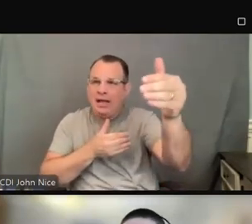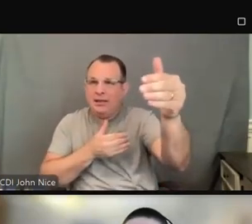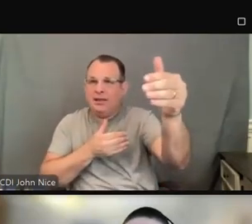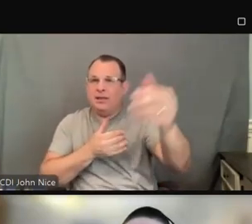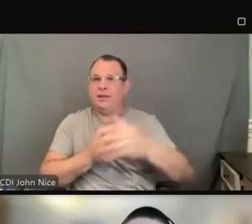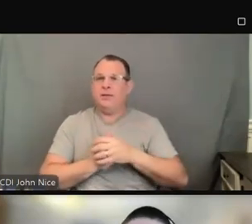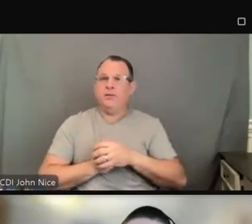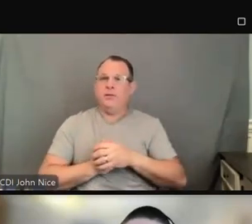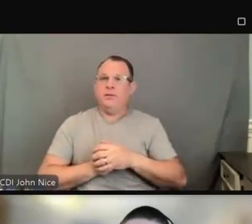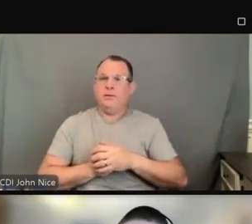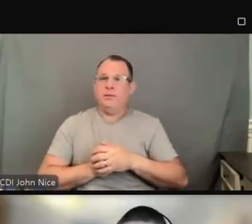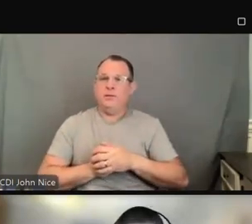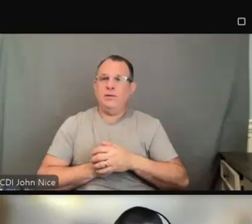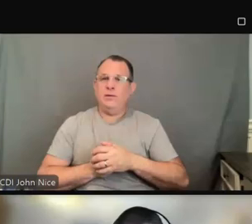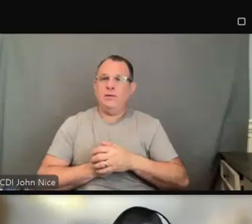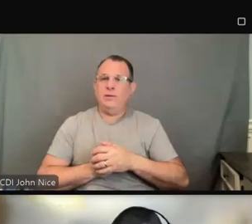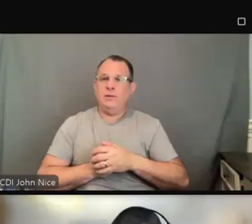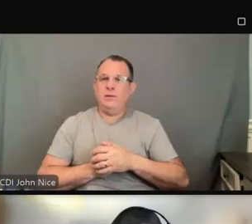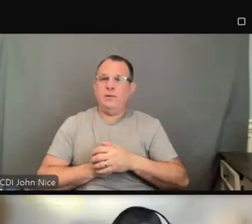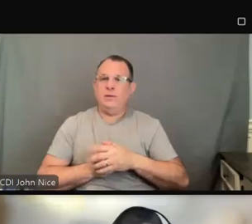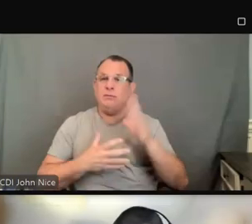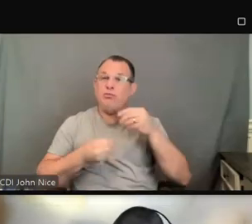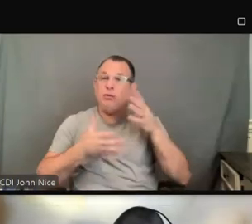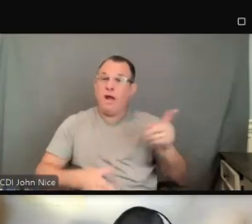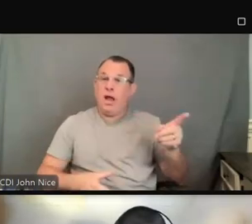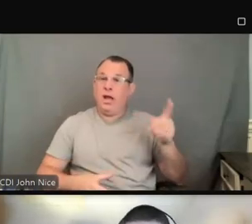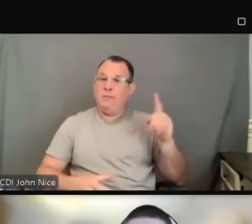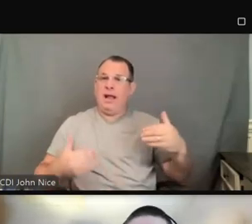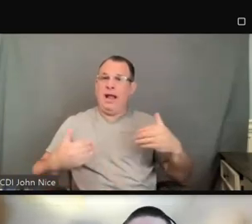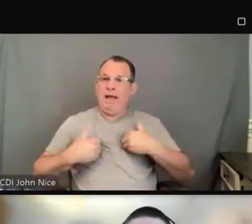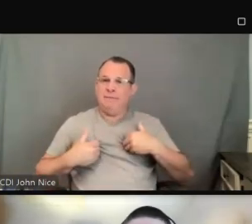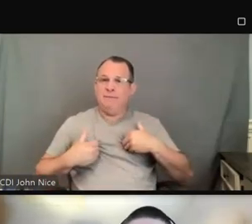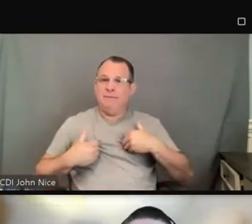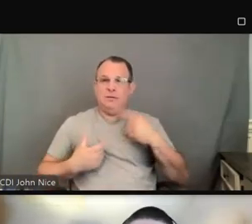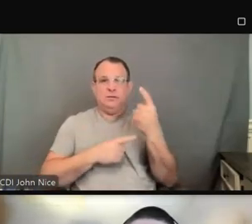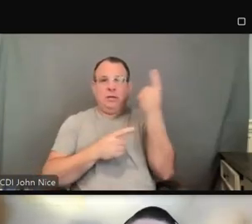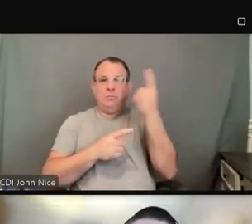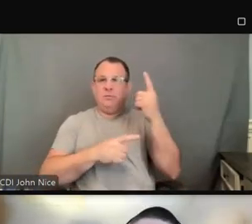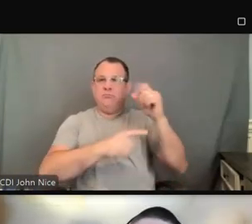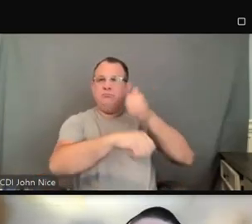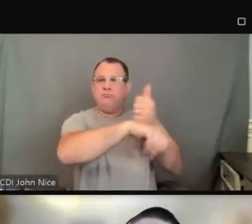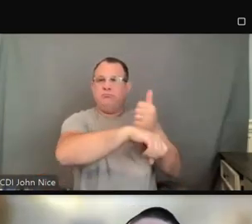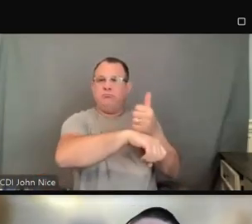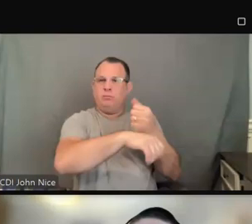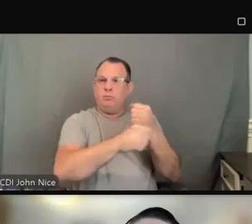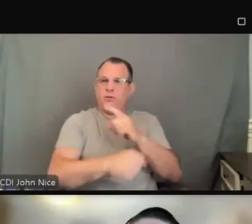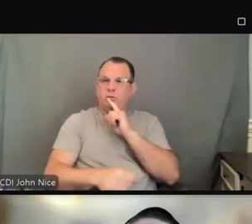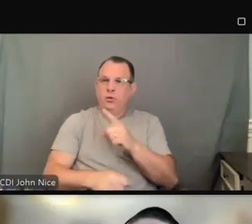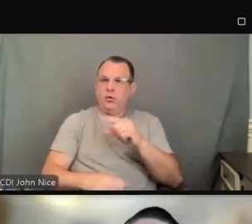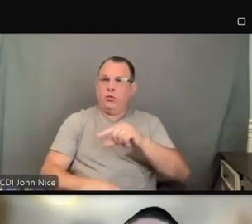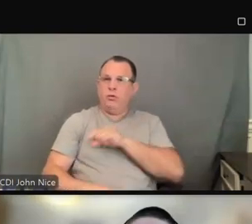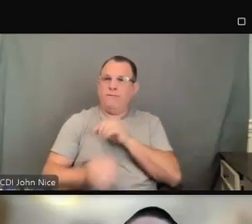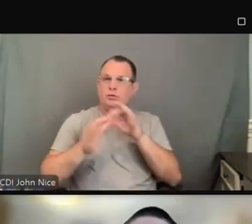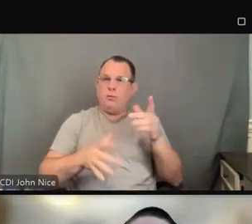providers should always have in place arrangements to ensure that qualified interpreters are available, either